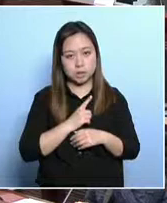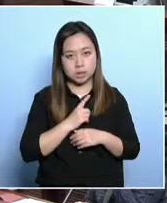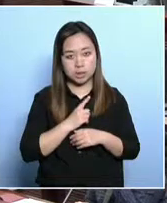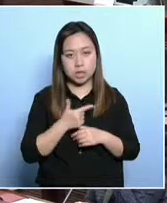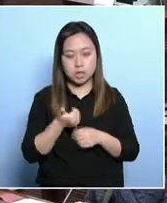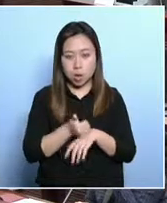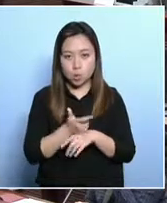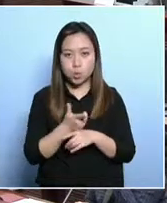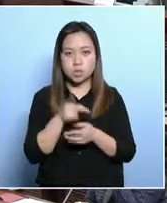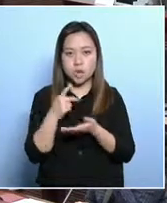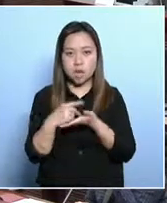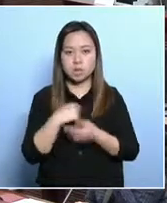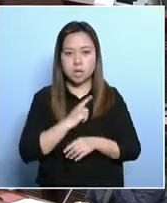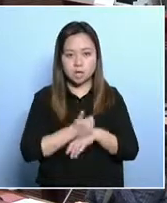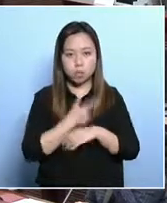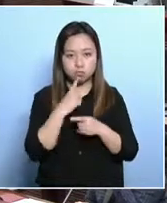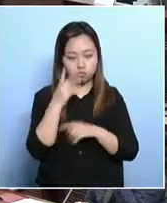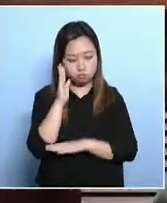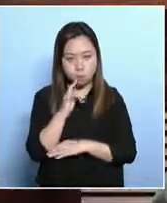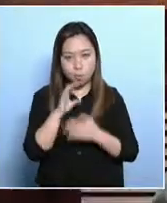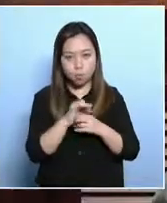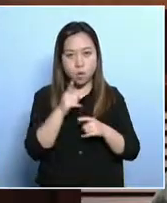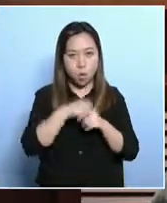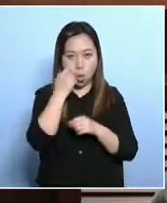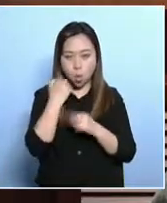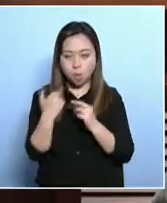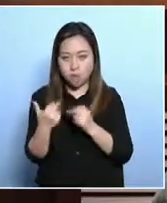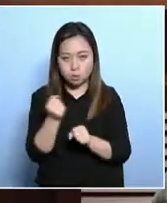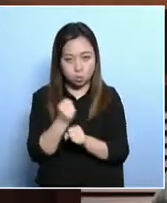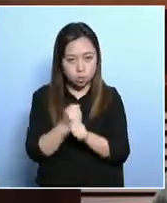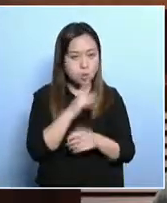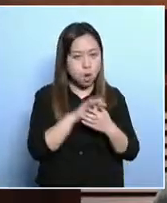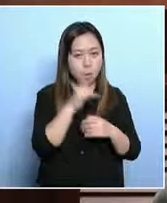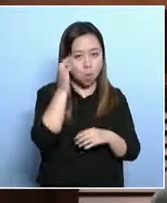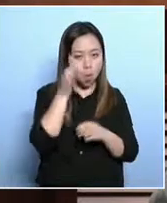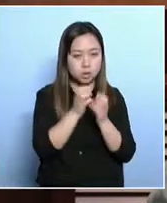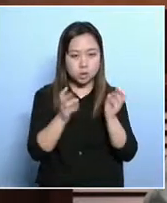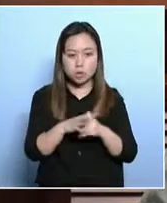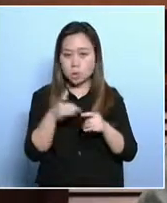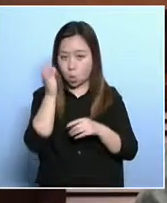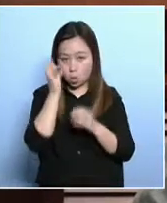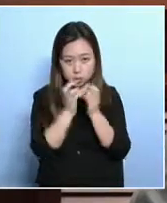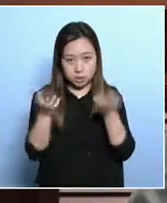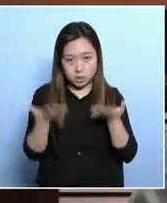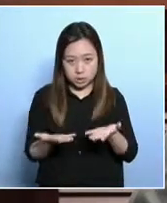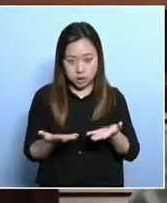Now, I'd like to make two points. Now, on poverty line,